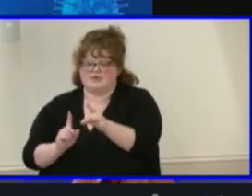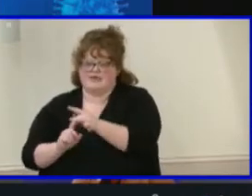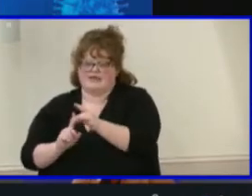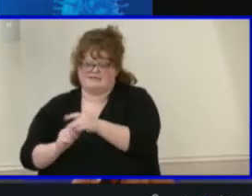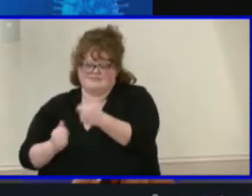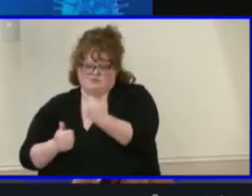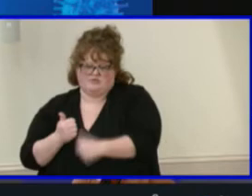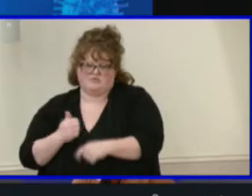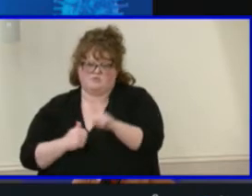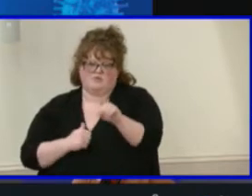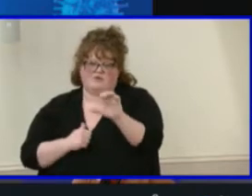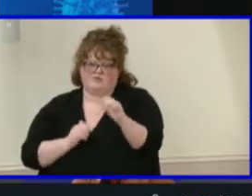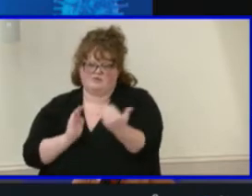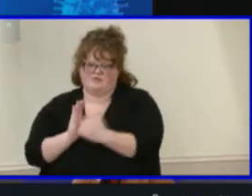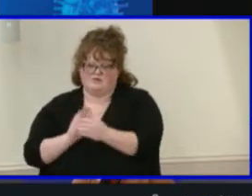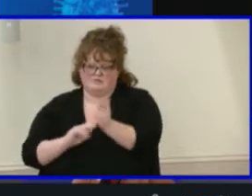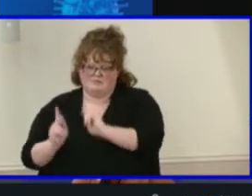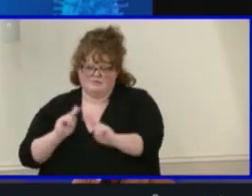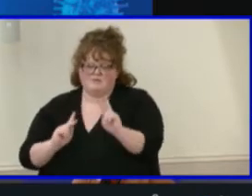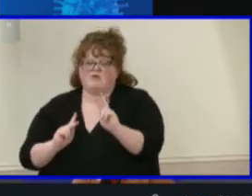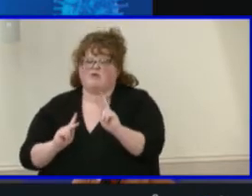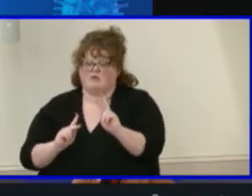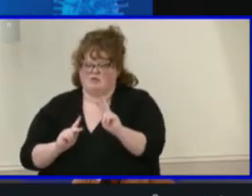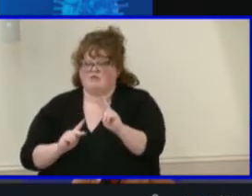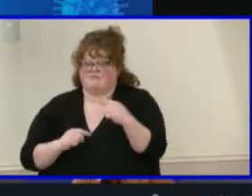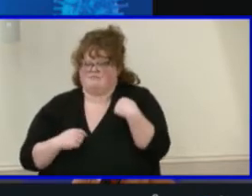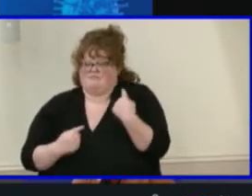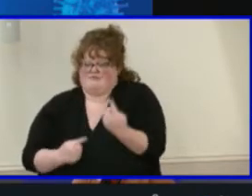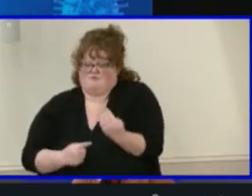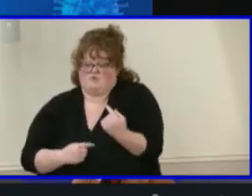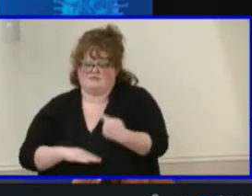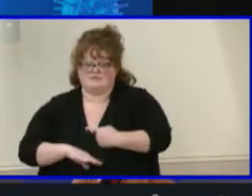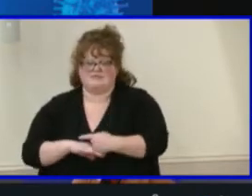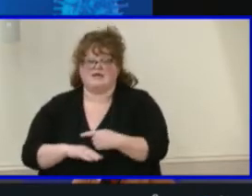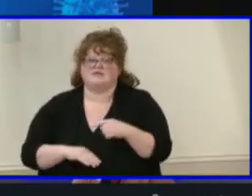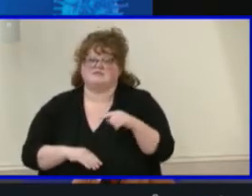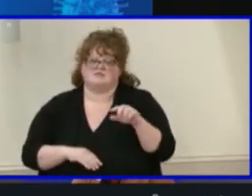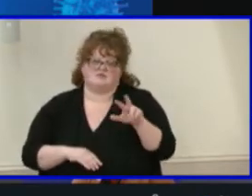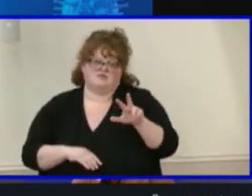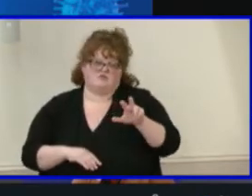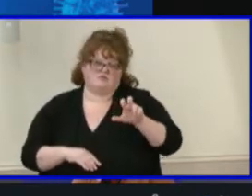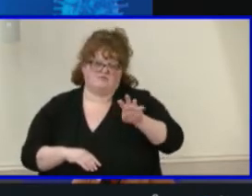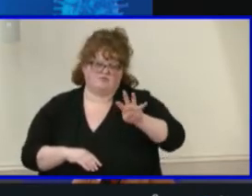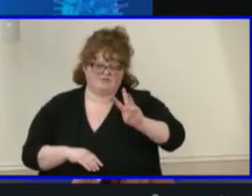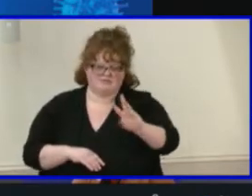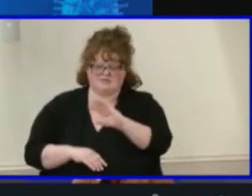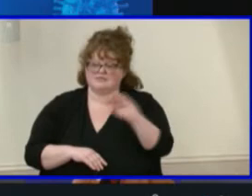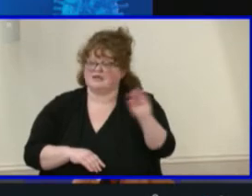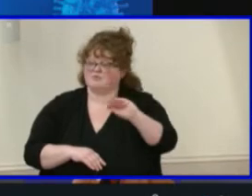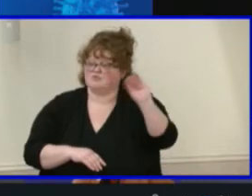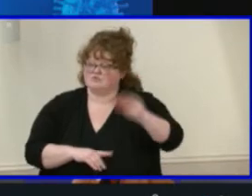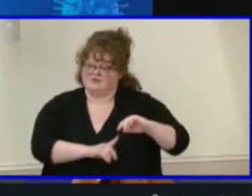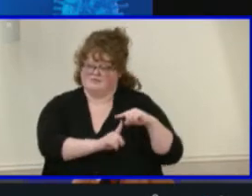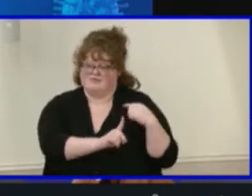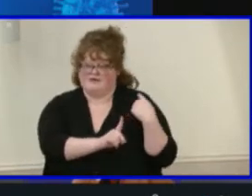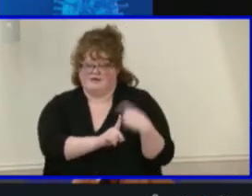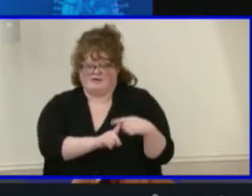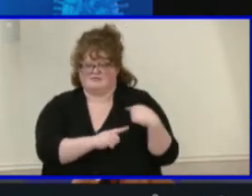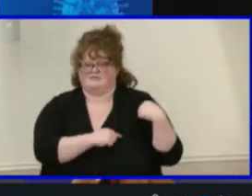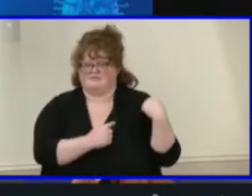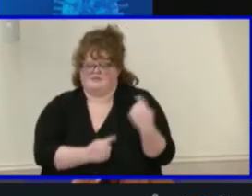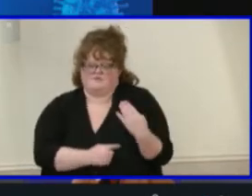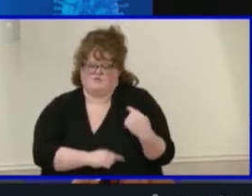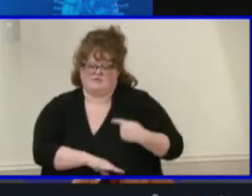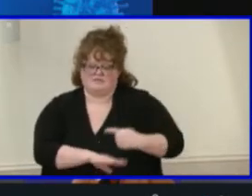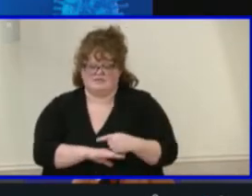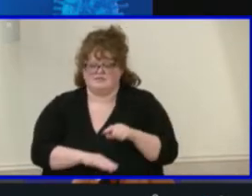over the last 14 days are sitting at 346 and a percent positivity during that last 14 day period at